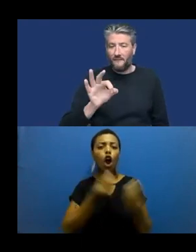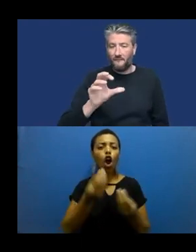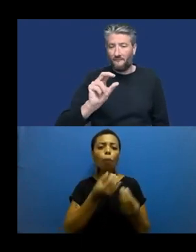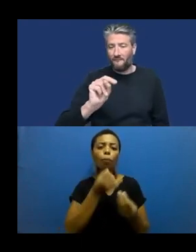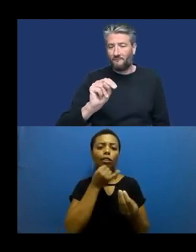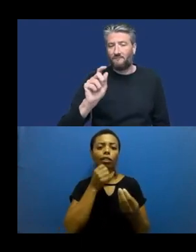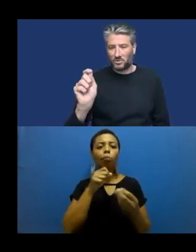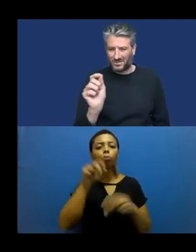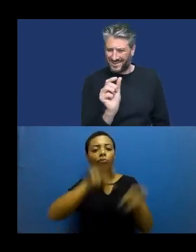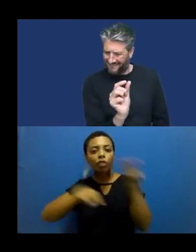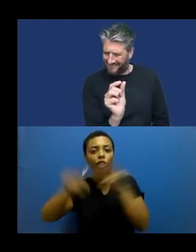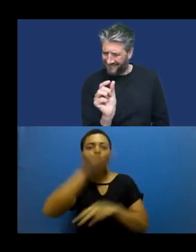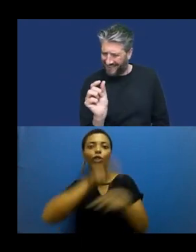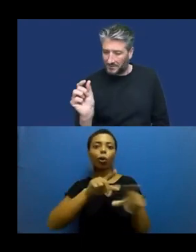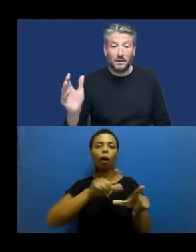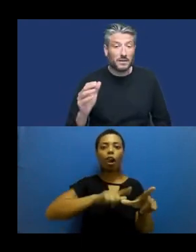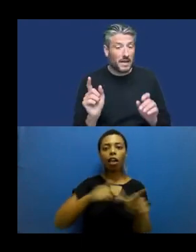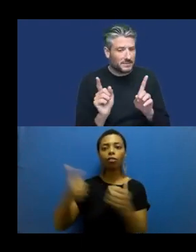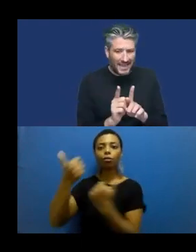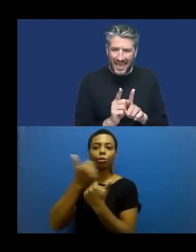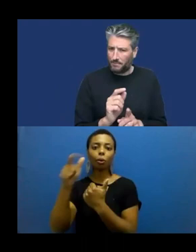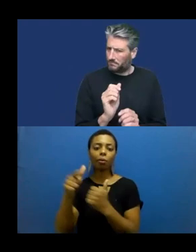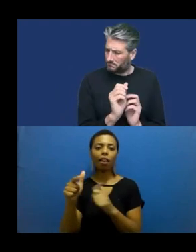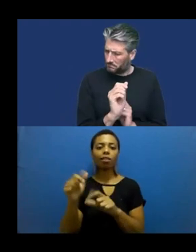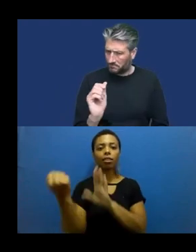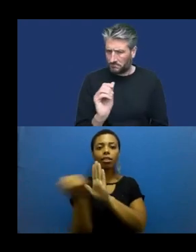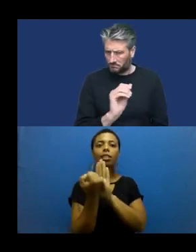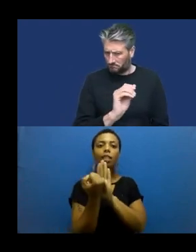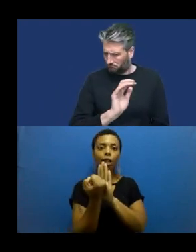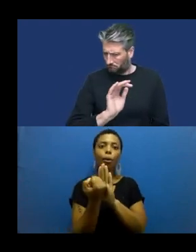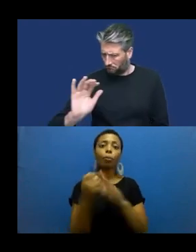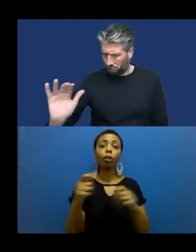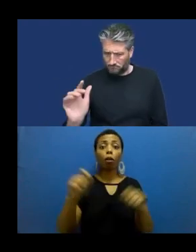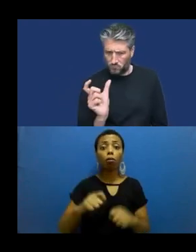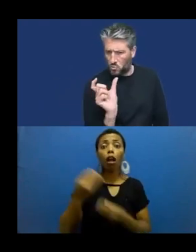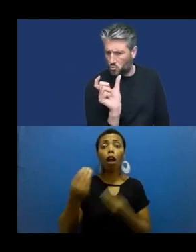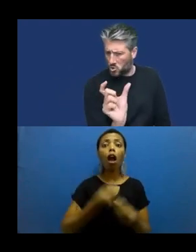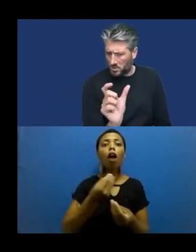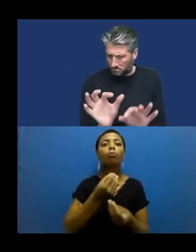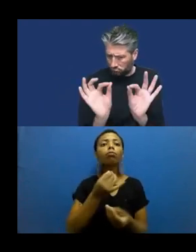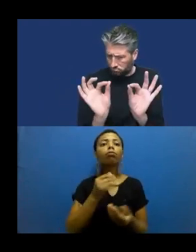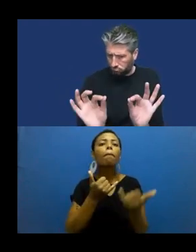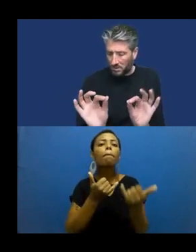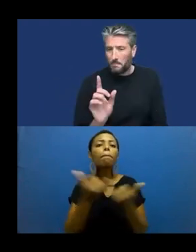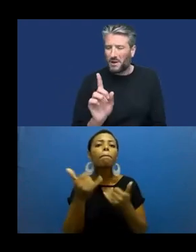they preserve spelling, grammar, and punctuation. They're conceptually similar to grade one braille.